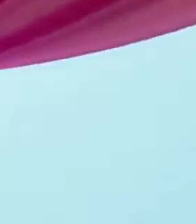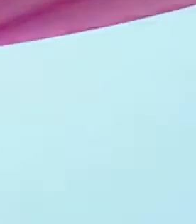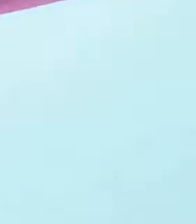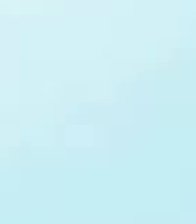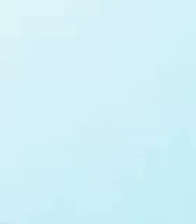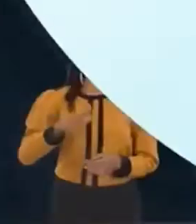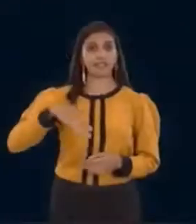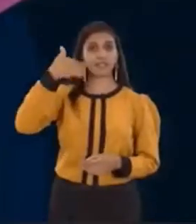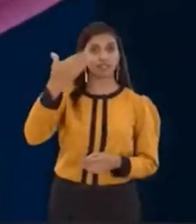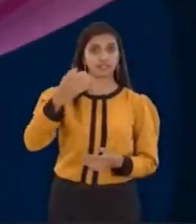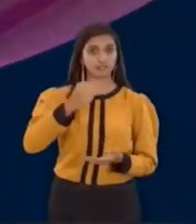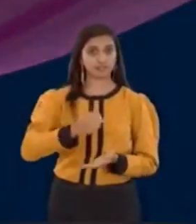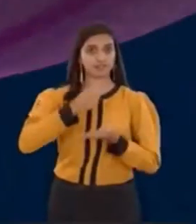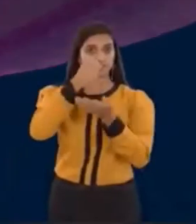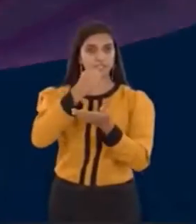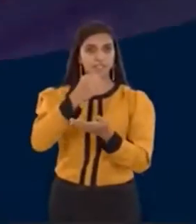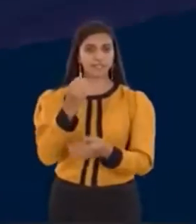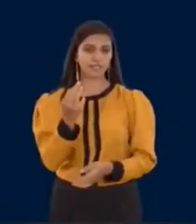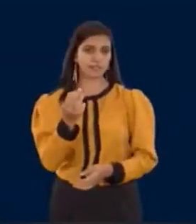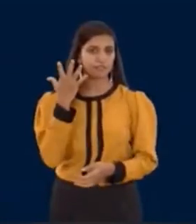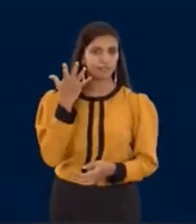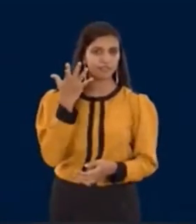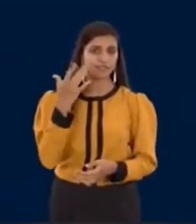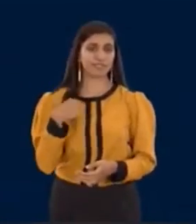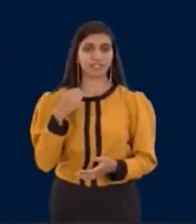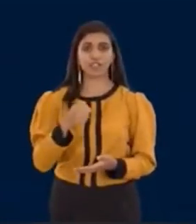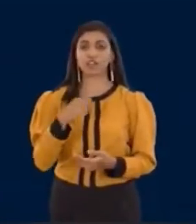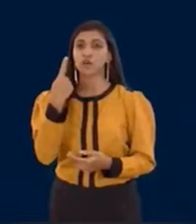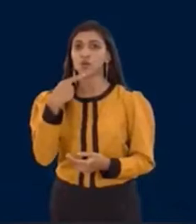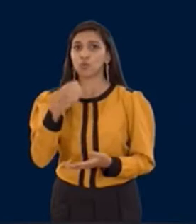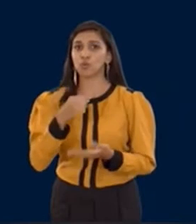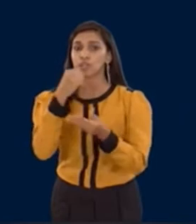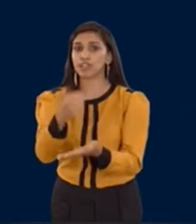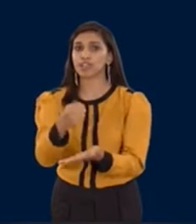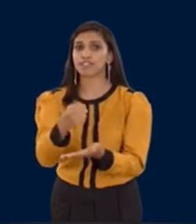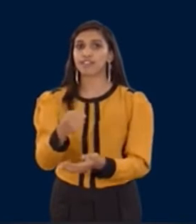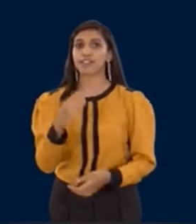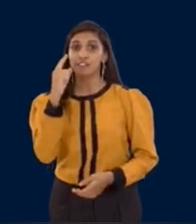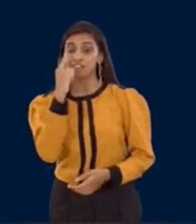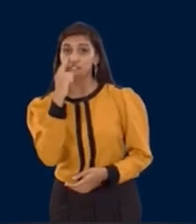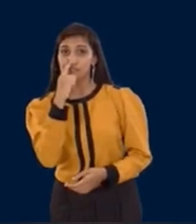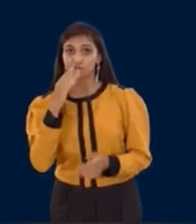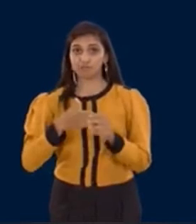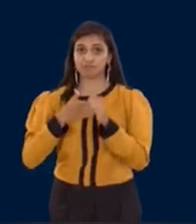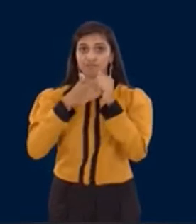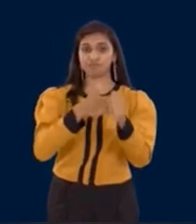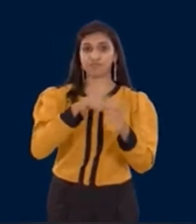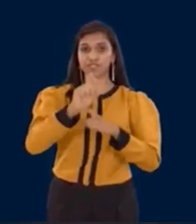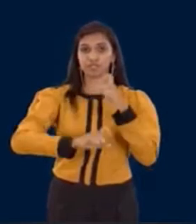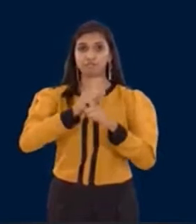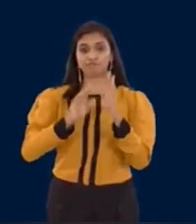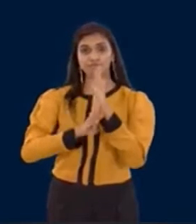This next category of awards is truly special to me because it's dedicated to the female entrepreneurs and innovators who've made a significant